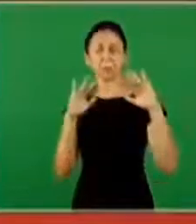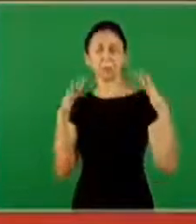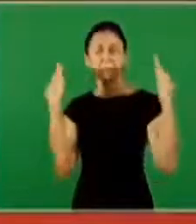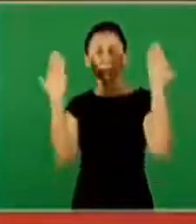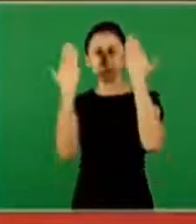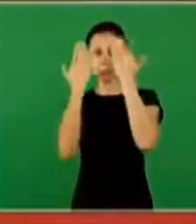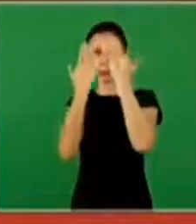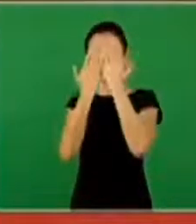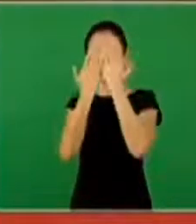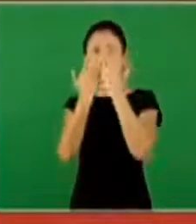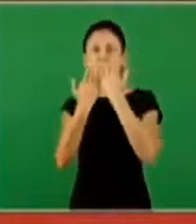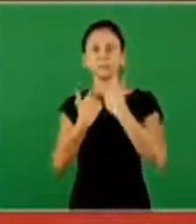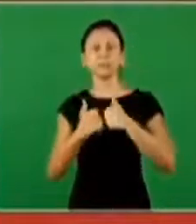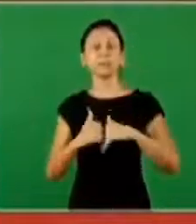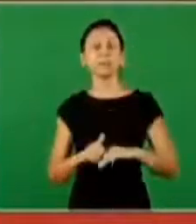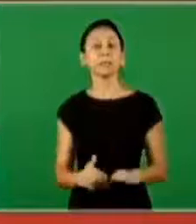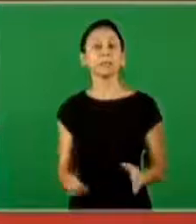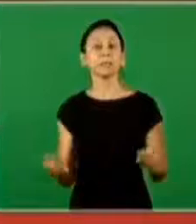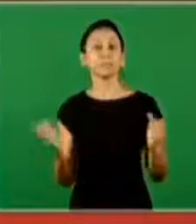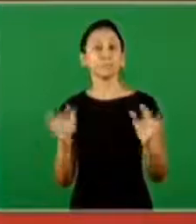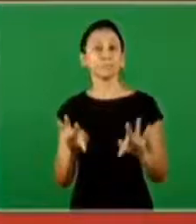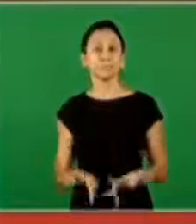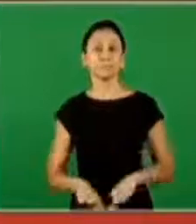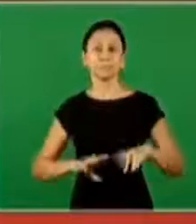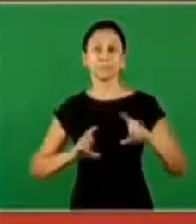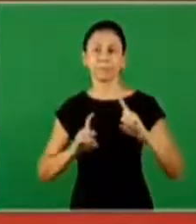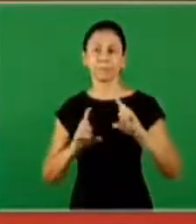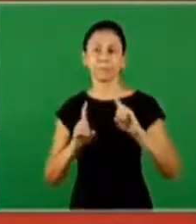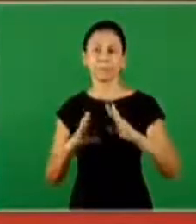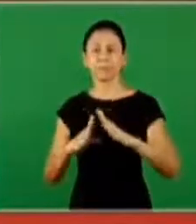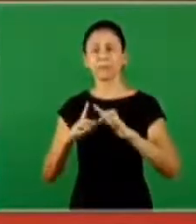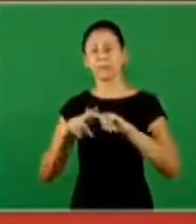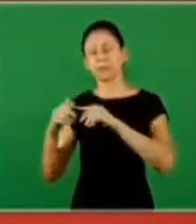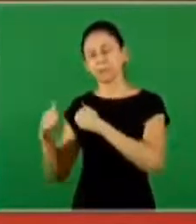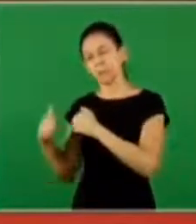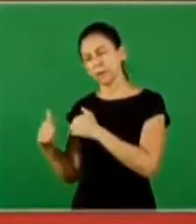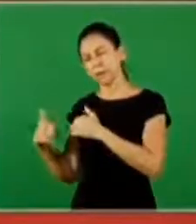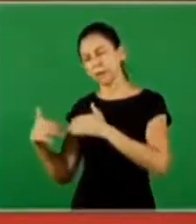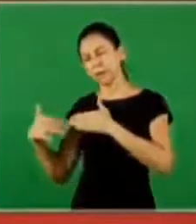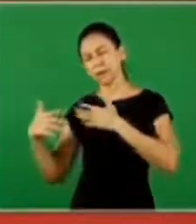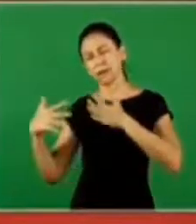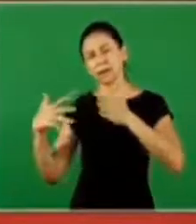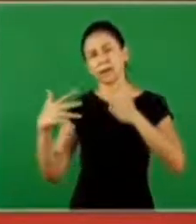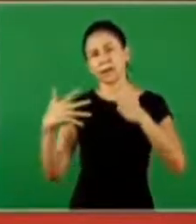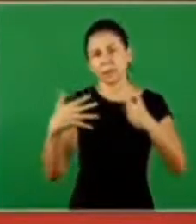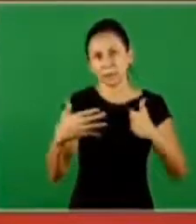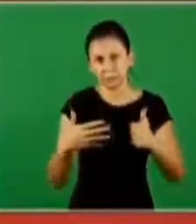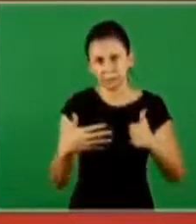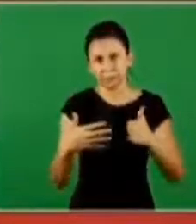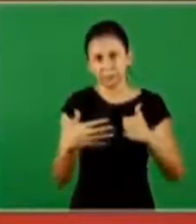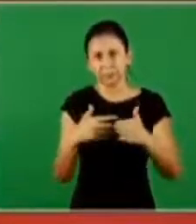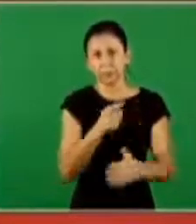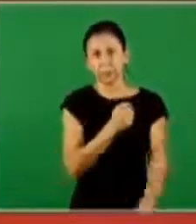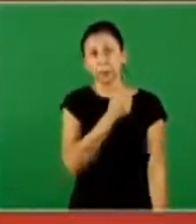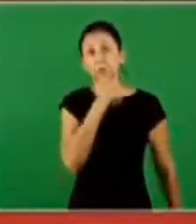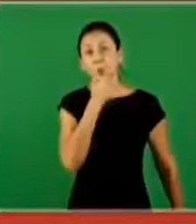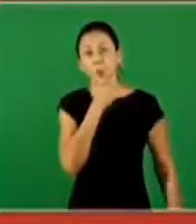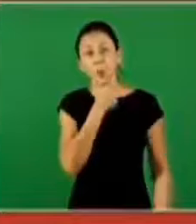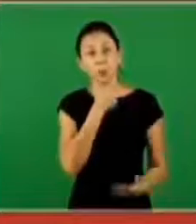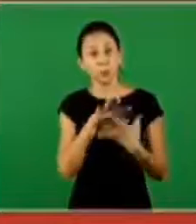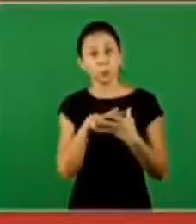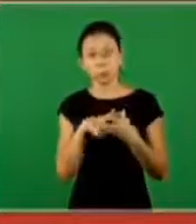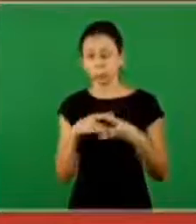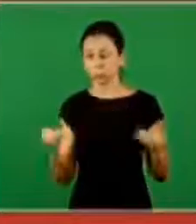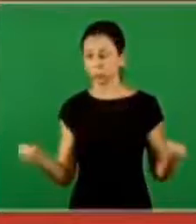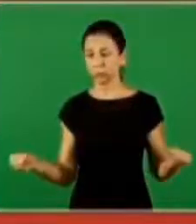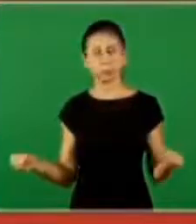So, the doctrine is finished in the primitive church, which is born here, and they try